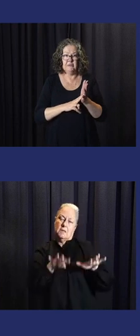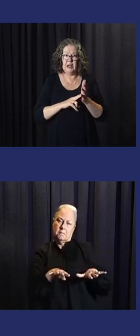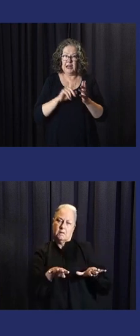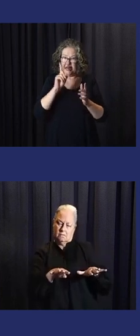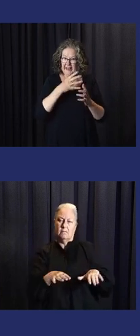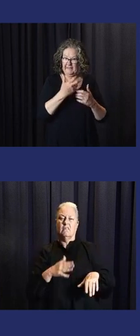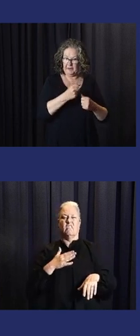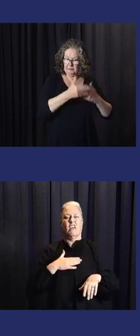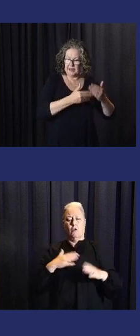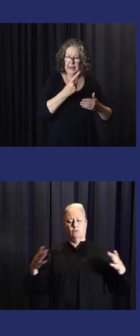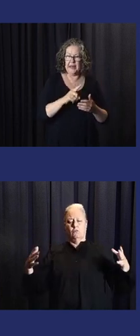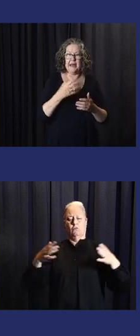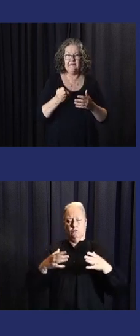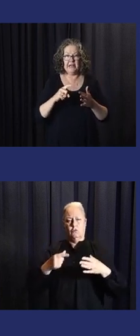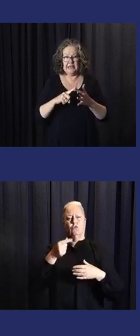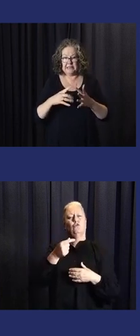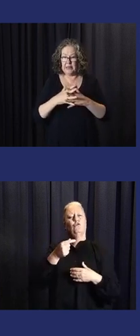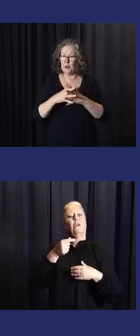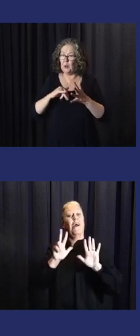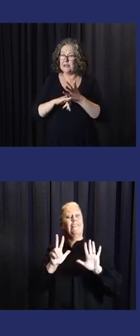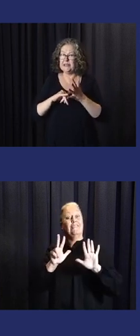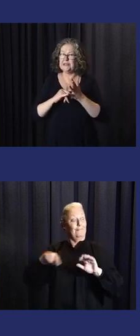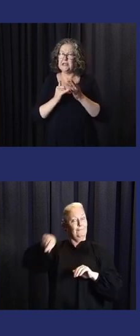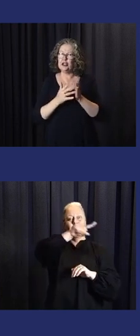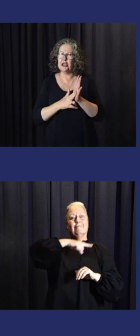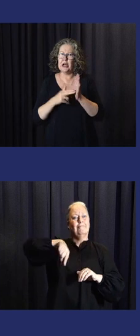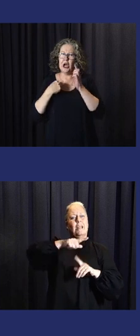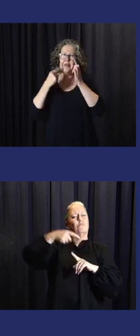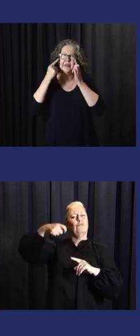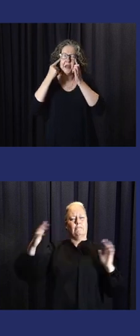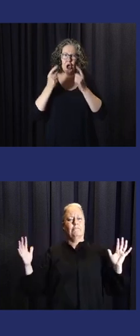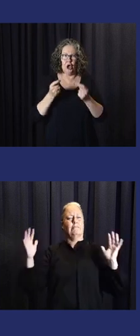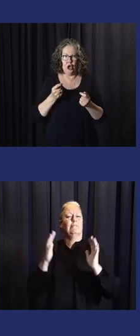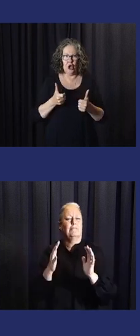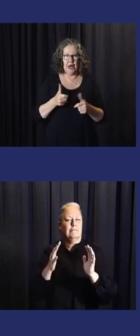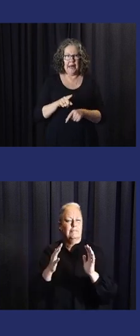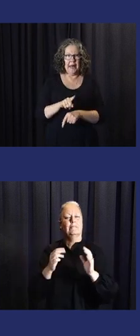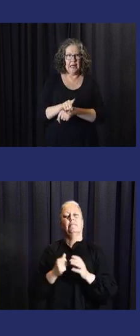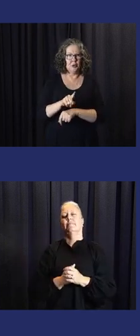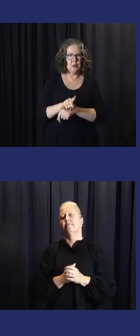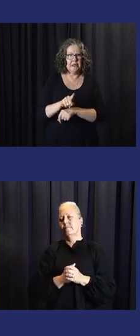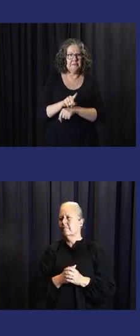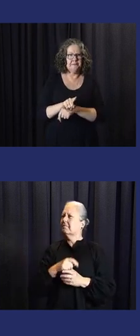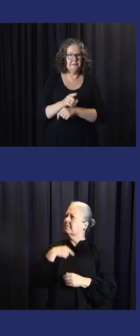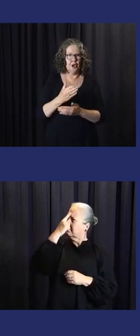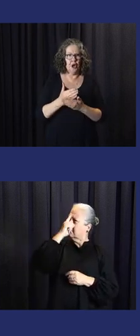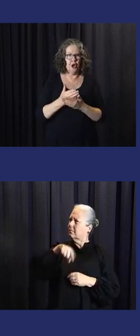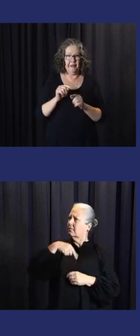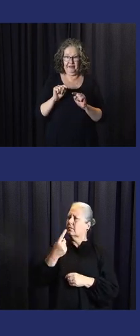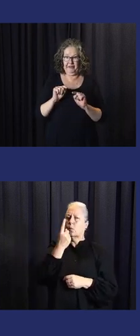at the moment we're in September. The UNGA also going on and we've got a EWS session,